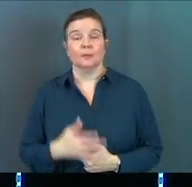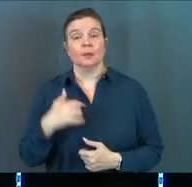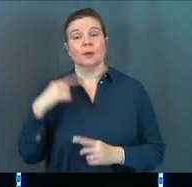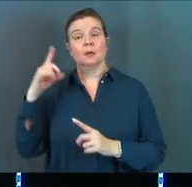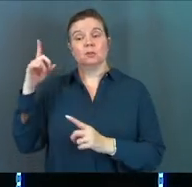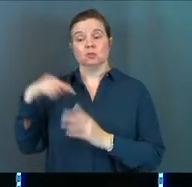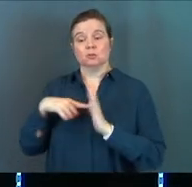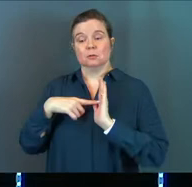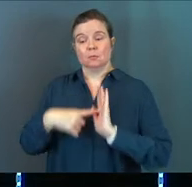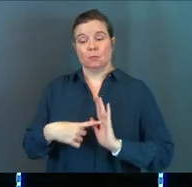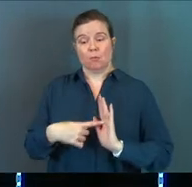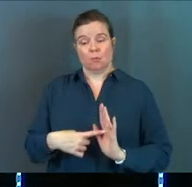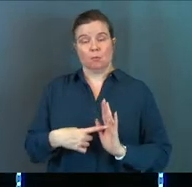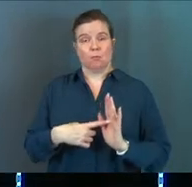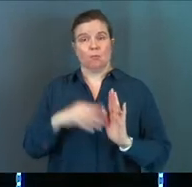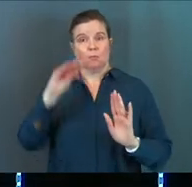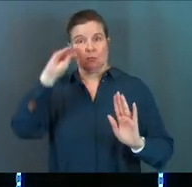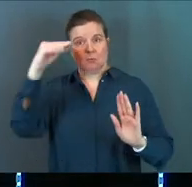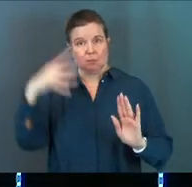And she modeled grace.